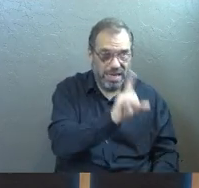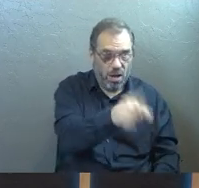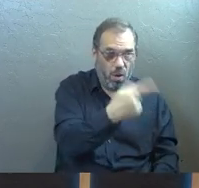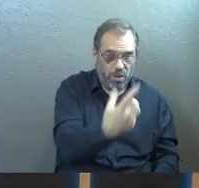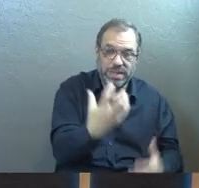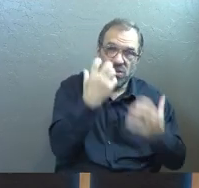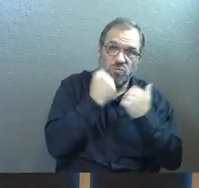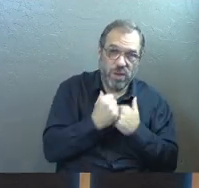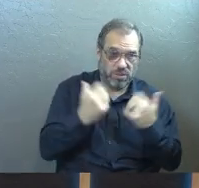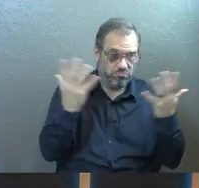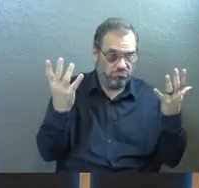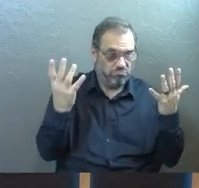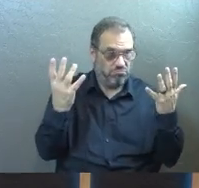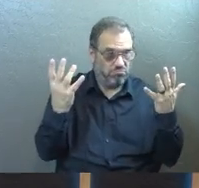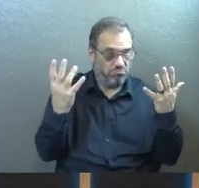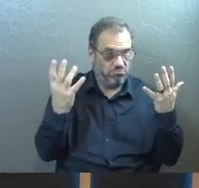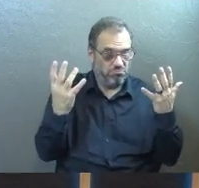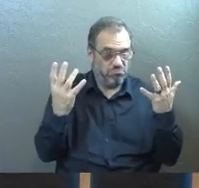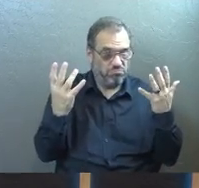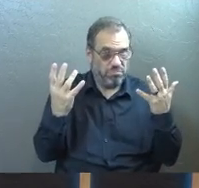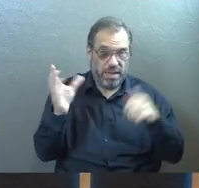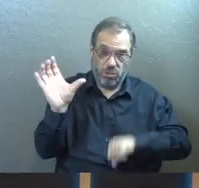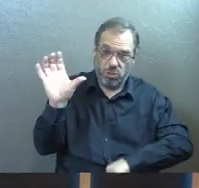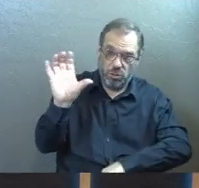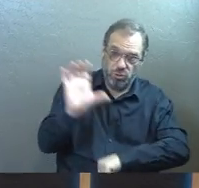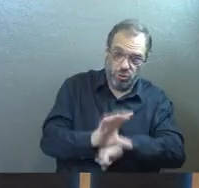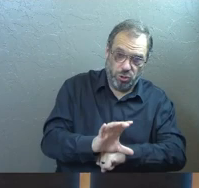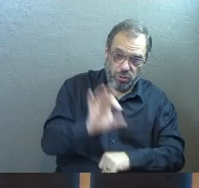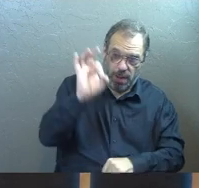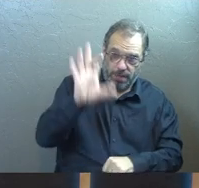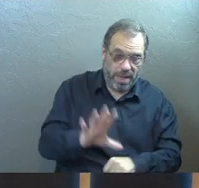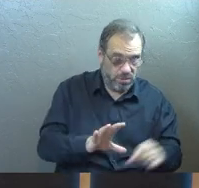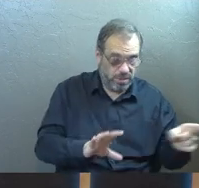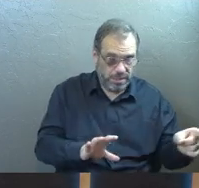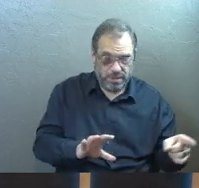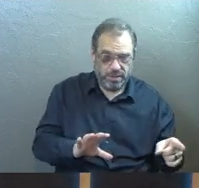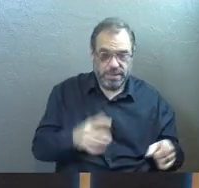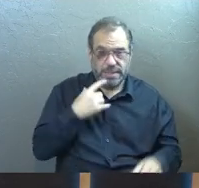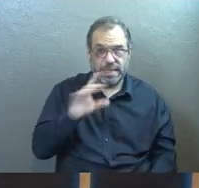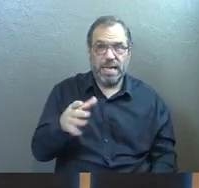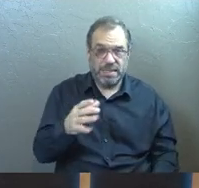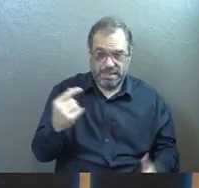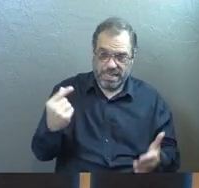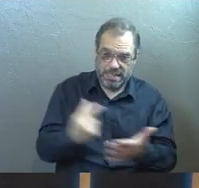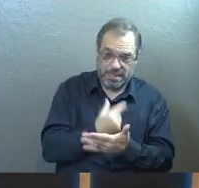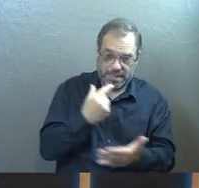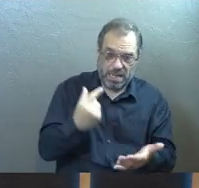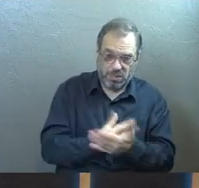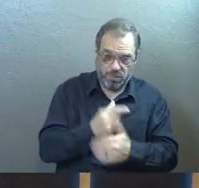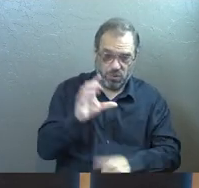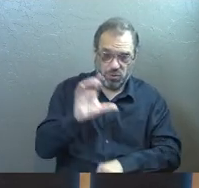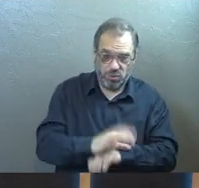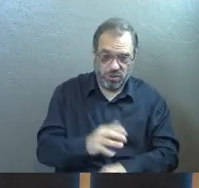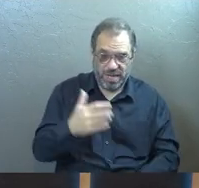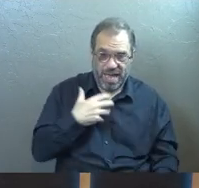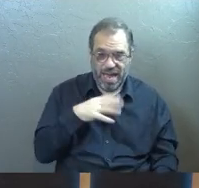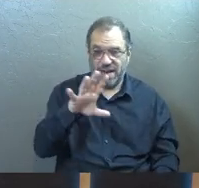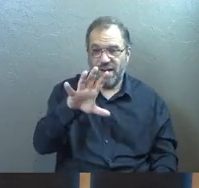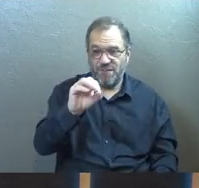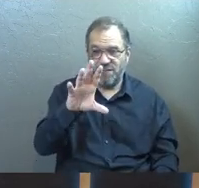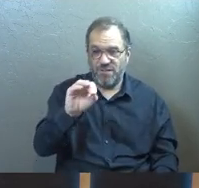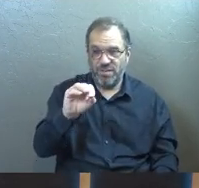only treasure for real. And the church that this pastor was a part of, he said this gospel preaching church had 50